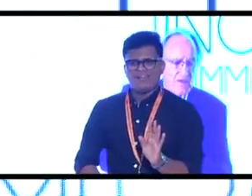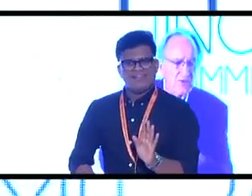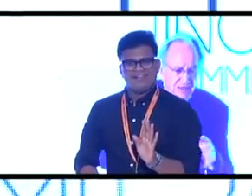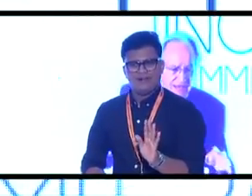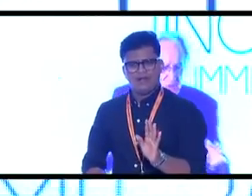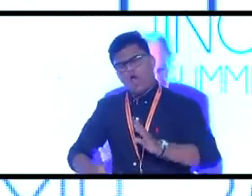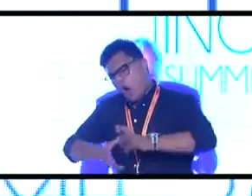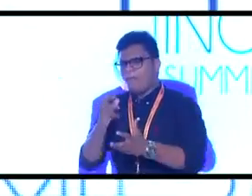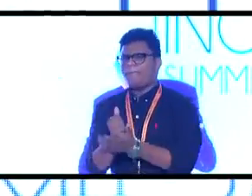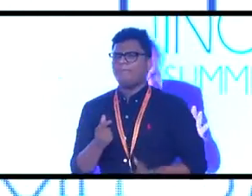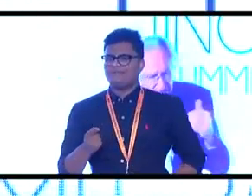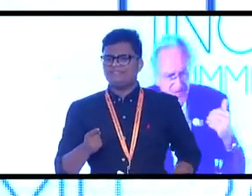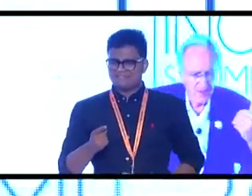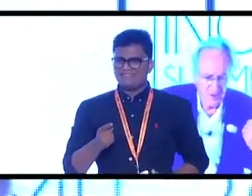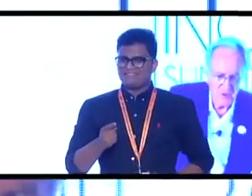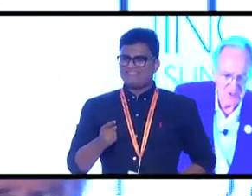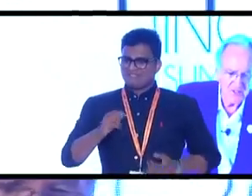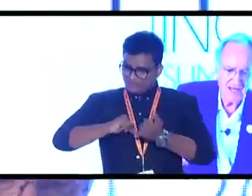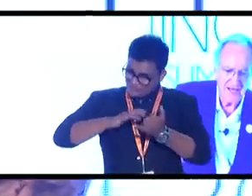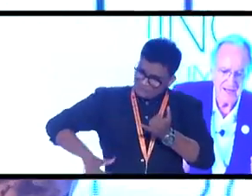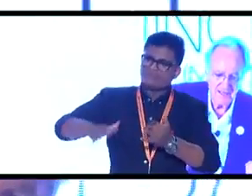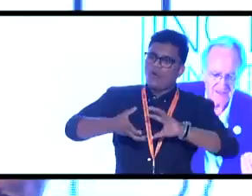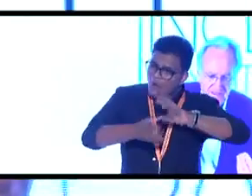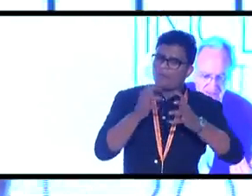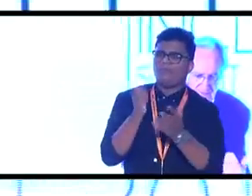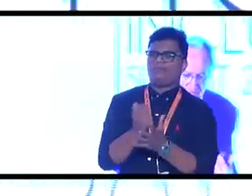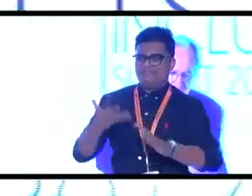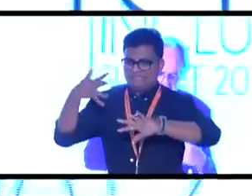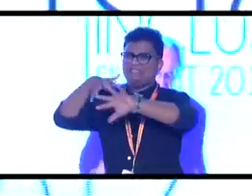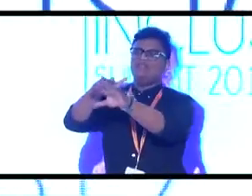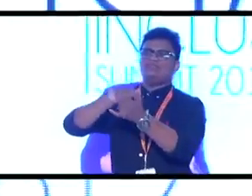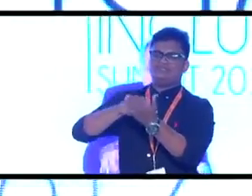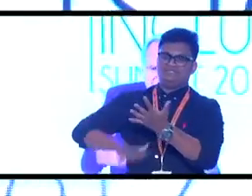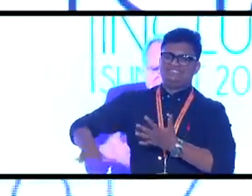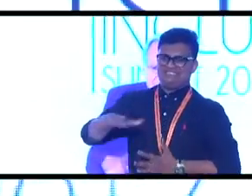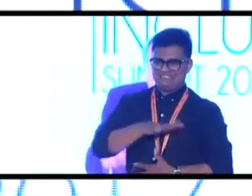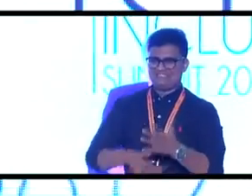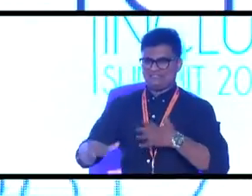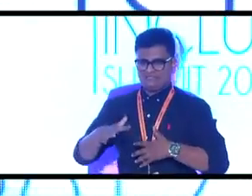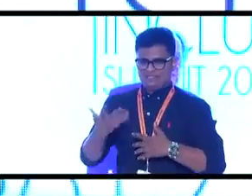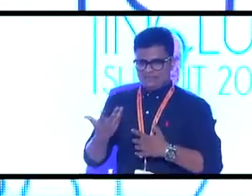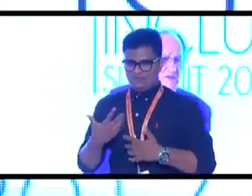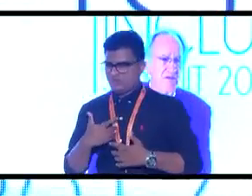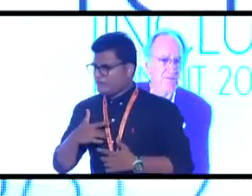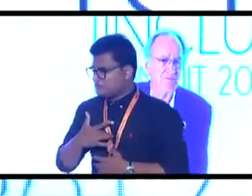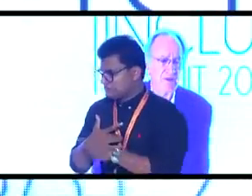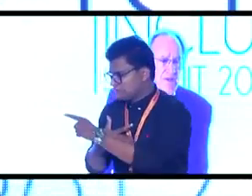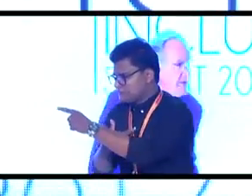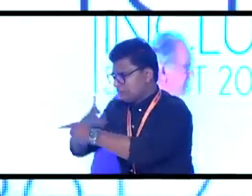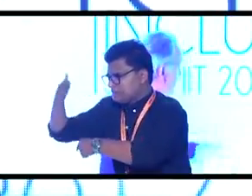So that's what, to me, inclusion society is. It's breaking down these artificial barriers.